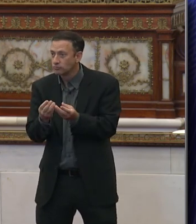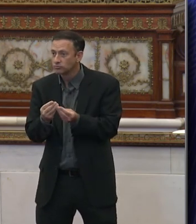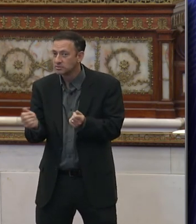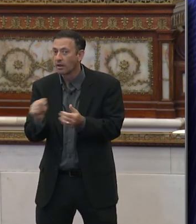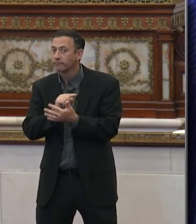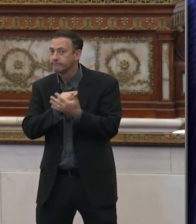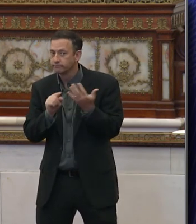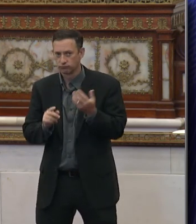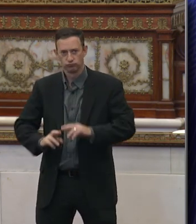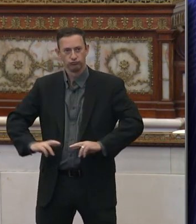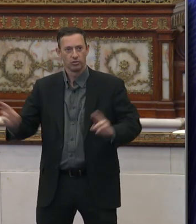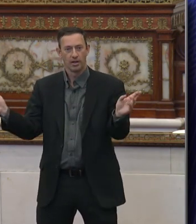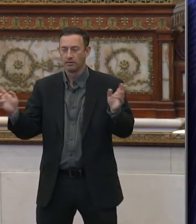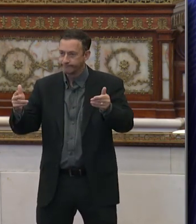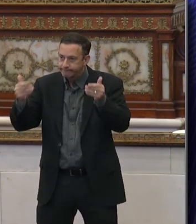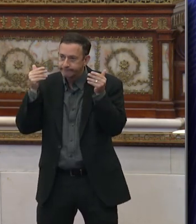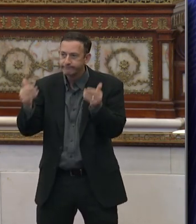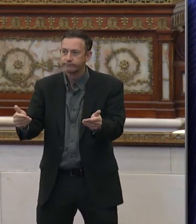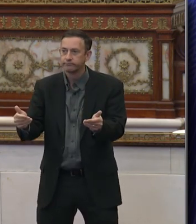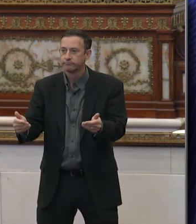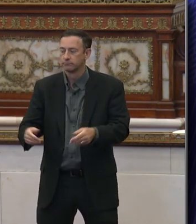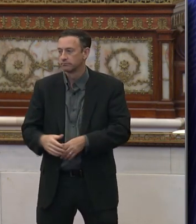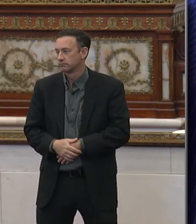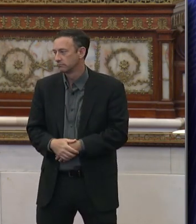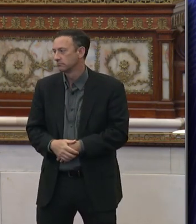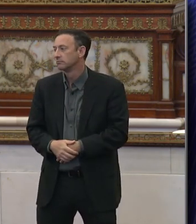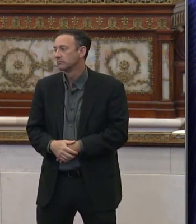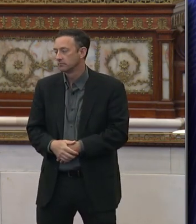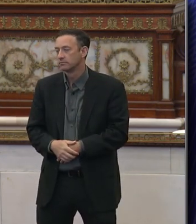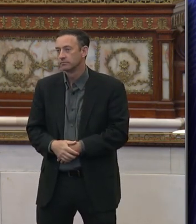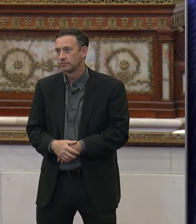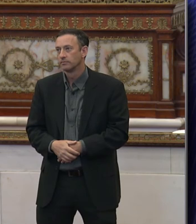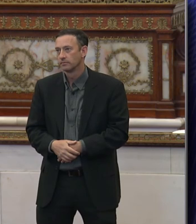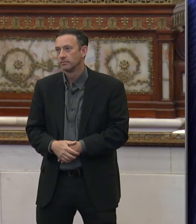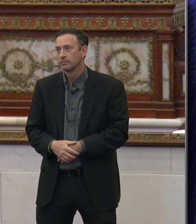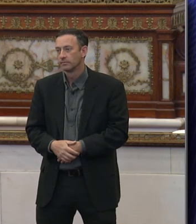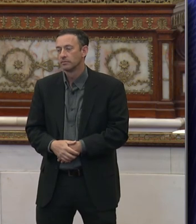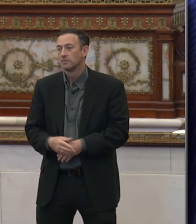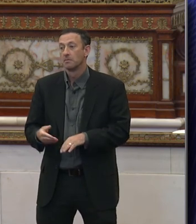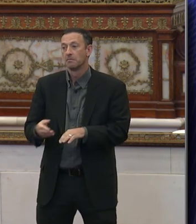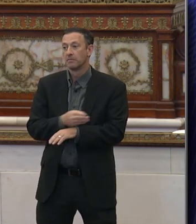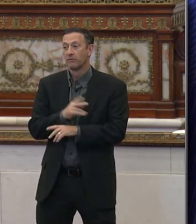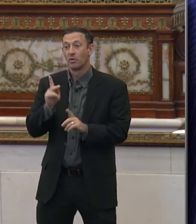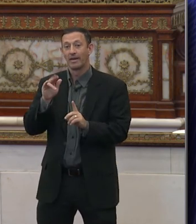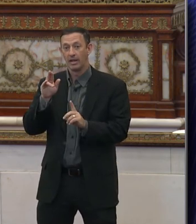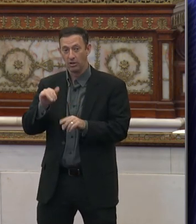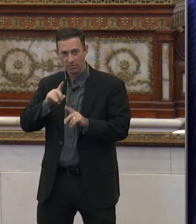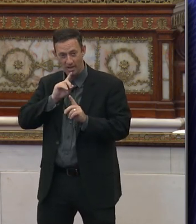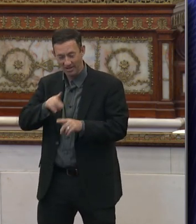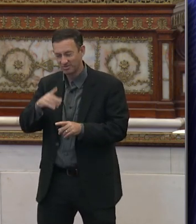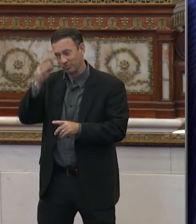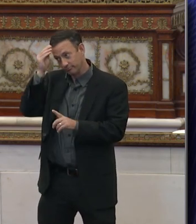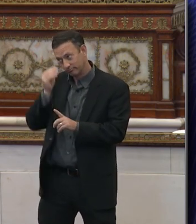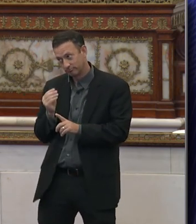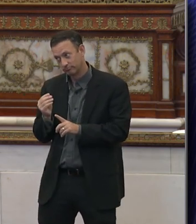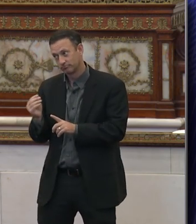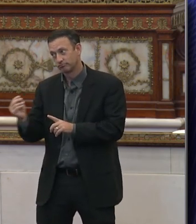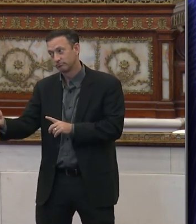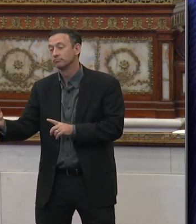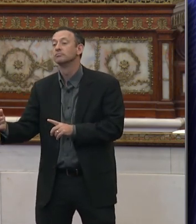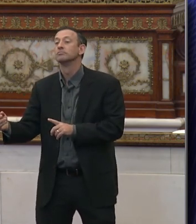stuff so we can put ourselves in a position to move forward? Well, before Kira answers, I do want to say, Councilman, that we do,